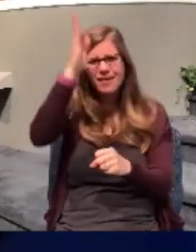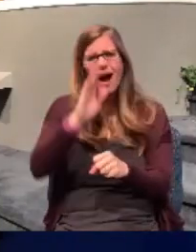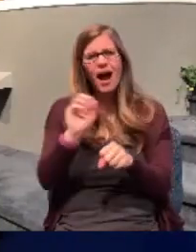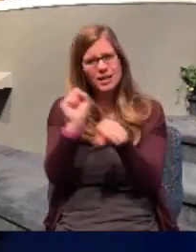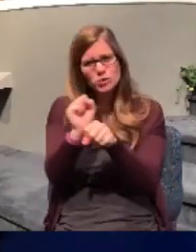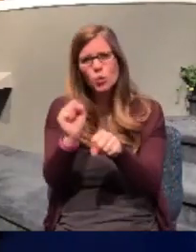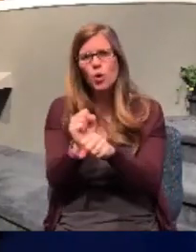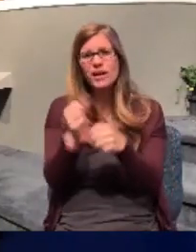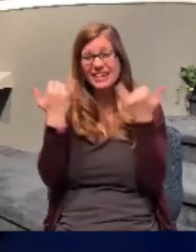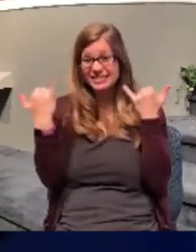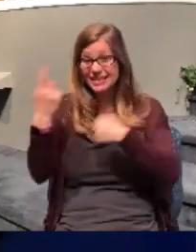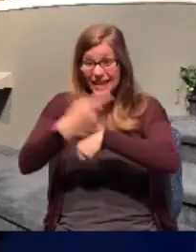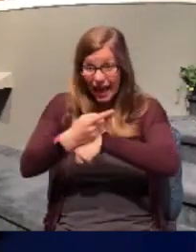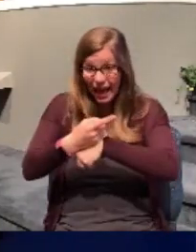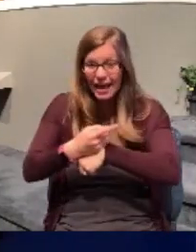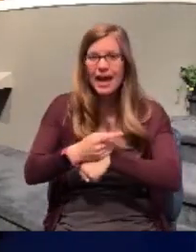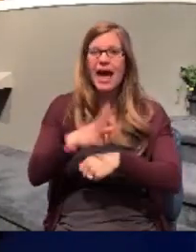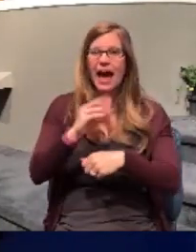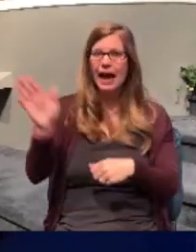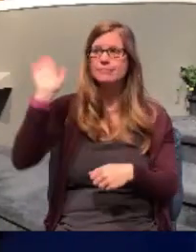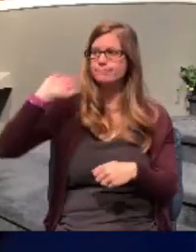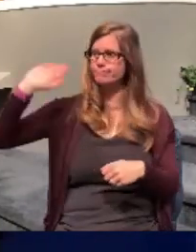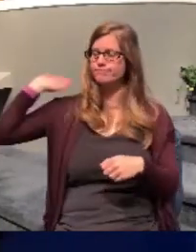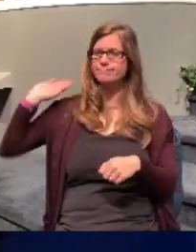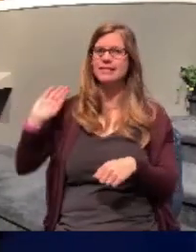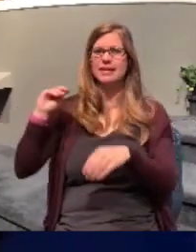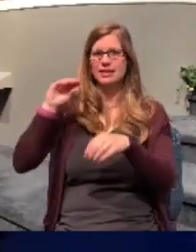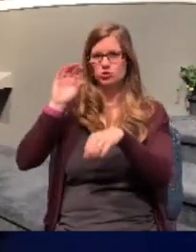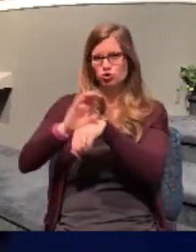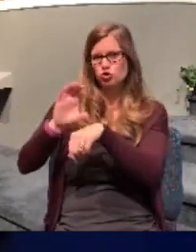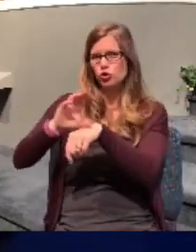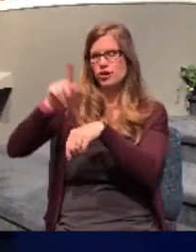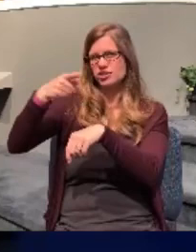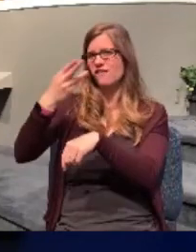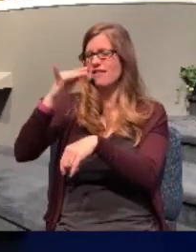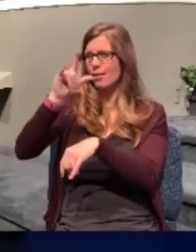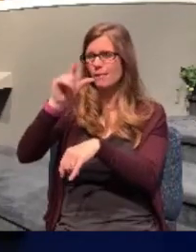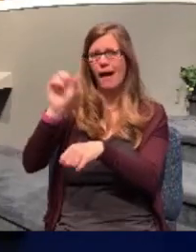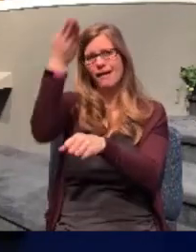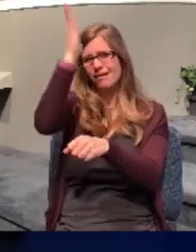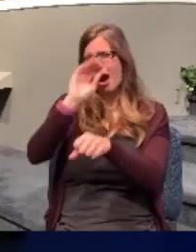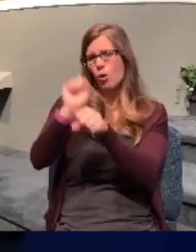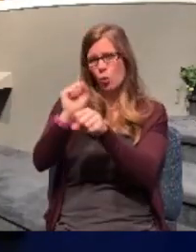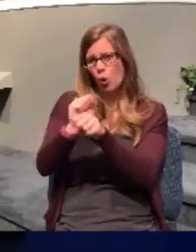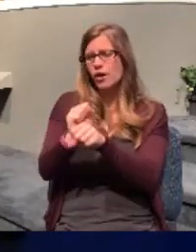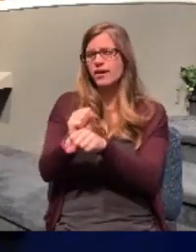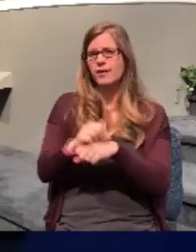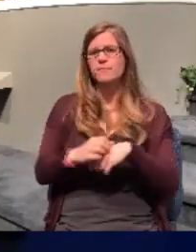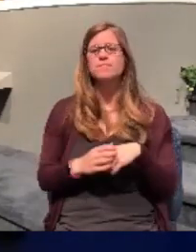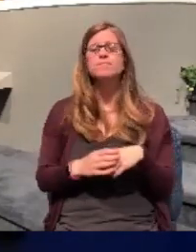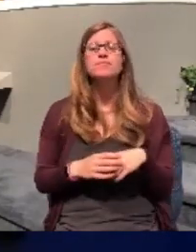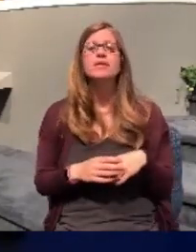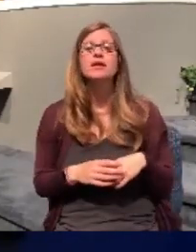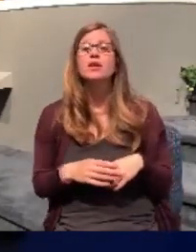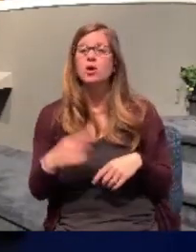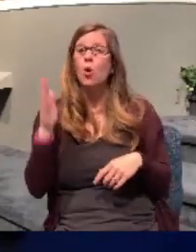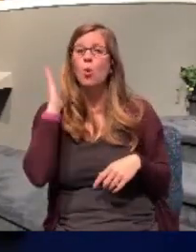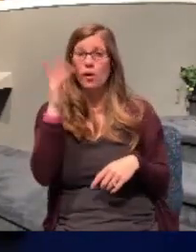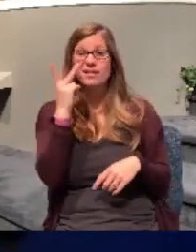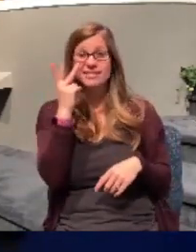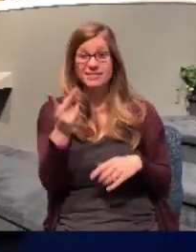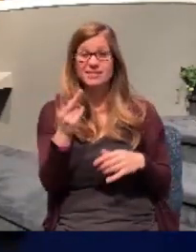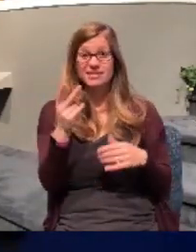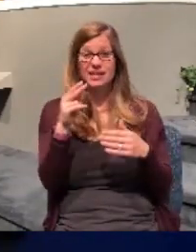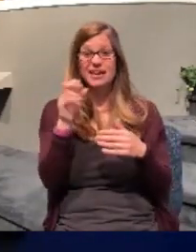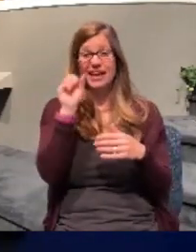Philippi, raising up a church for his honor and his glory. And as we will see in our study of the